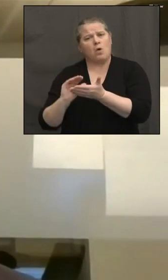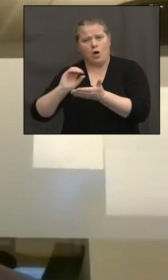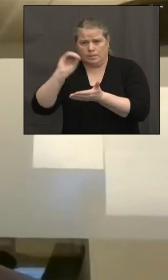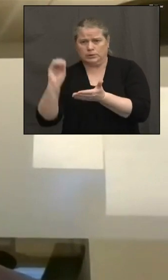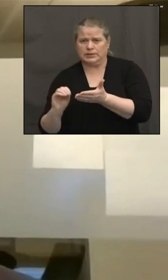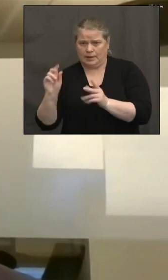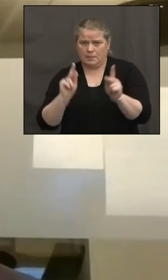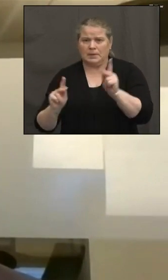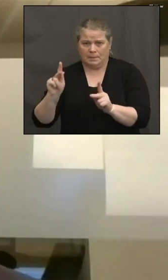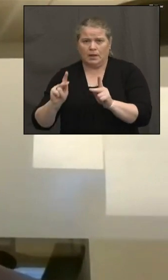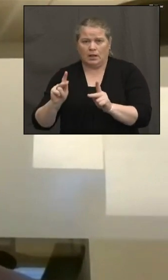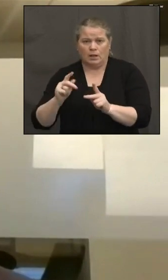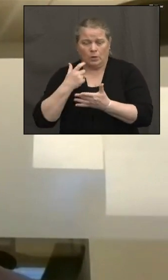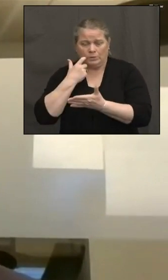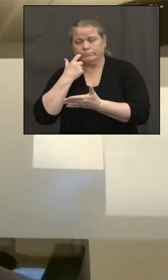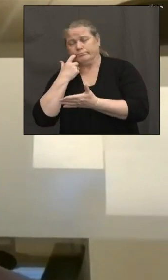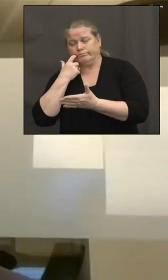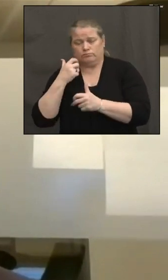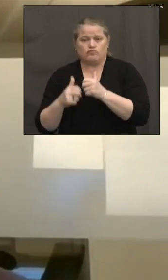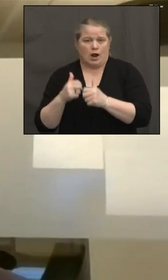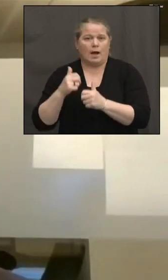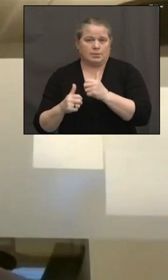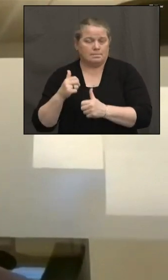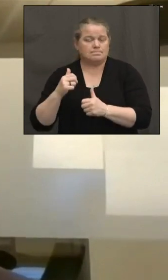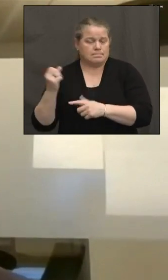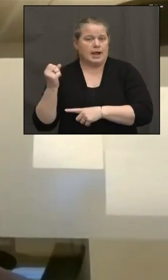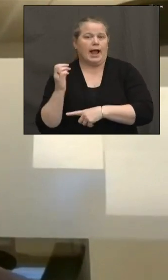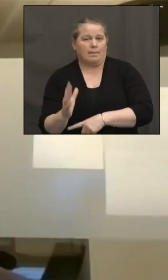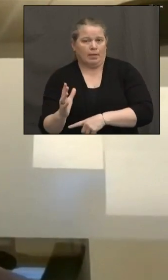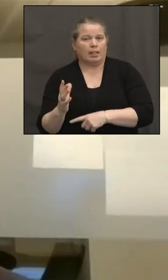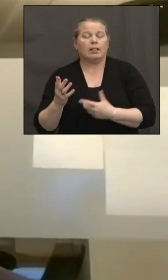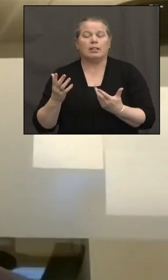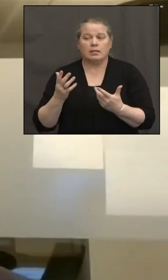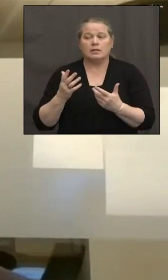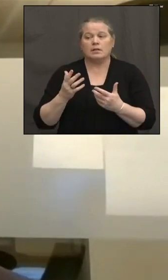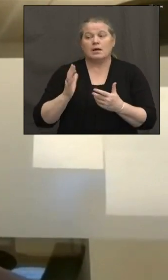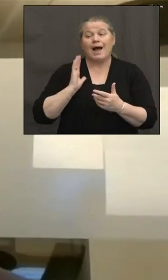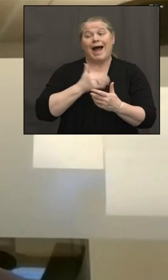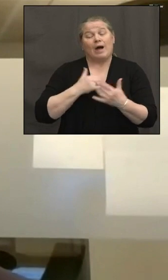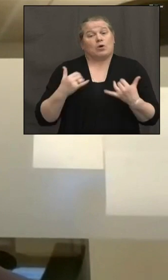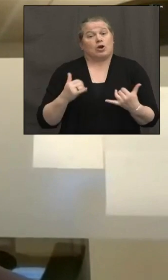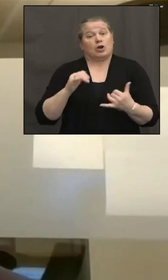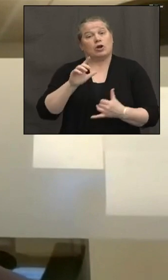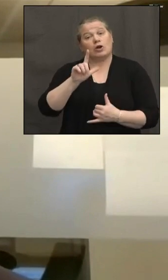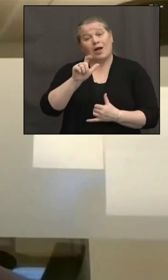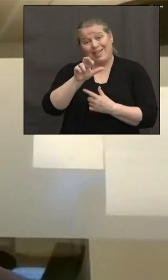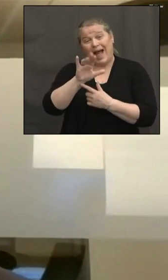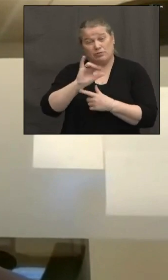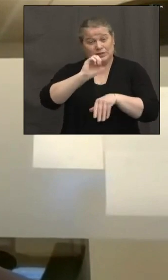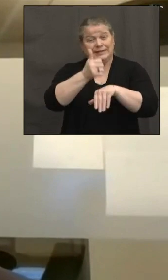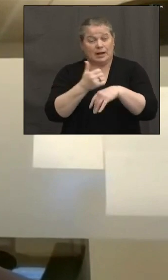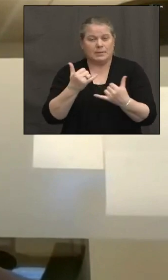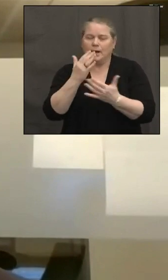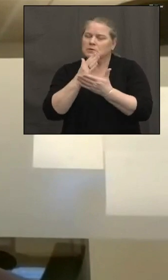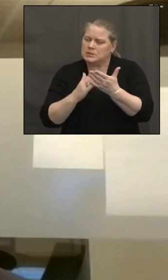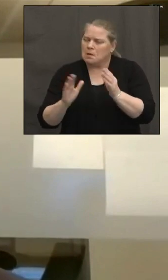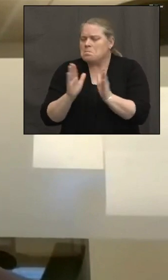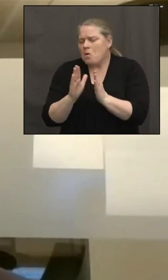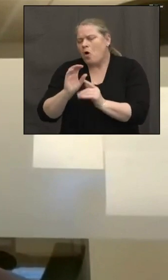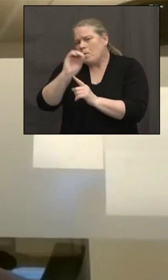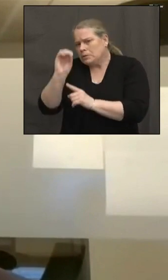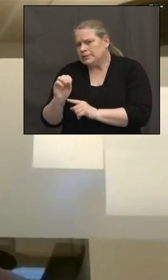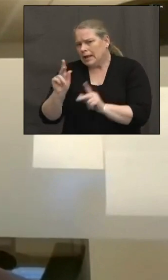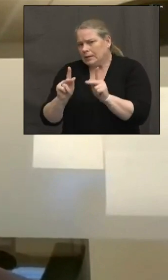lottery setup that have struggles with problem gaming, and we want to make sure that we have the resources available to them.